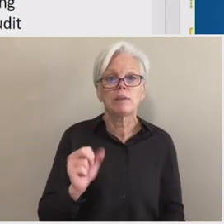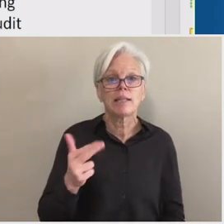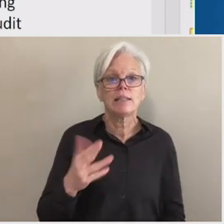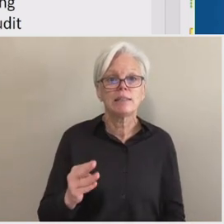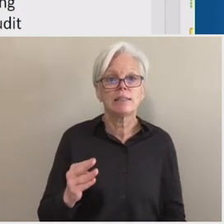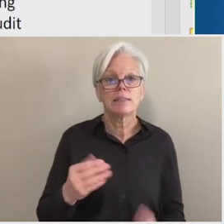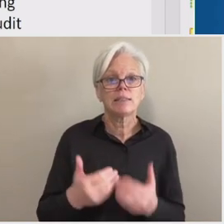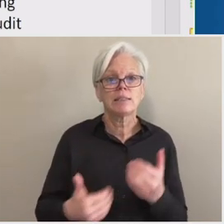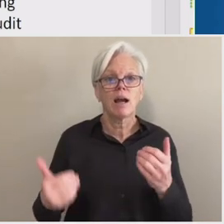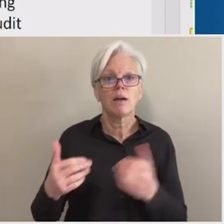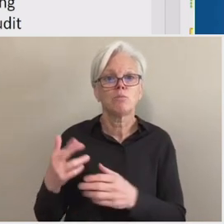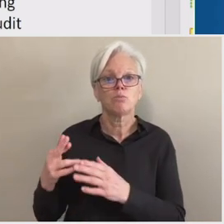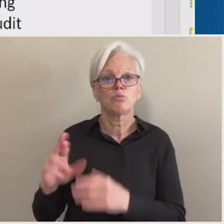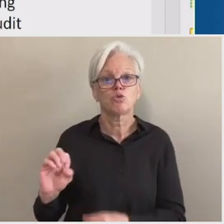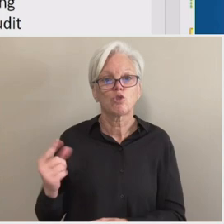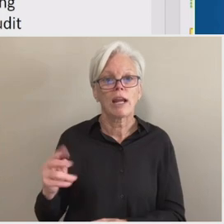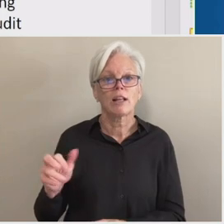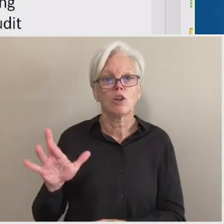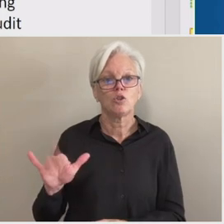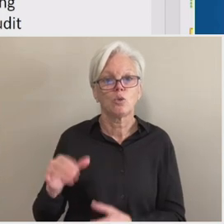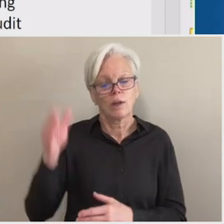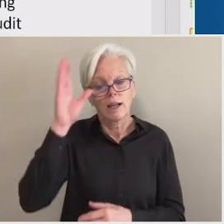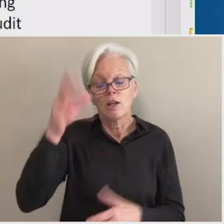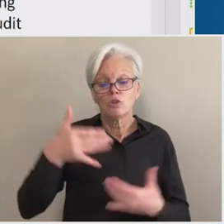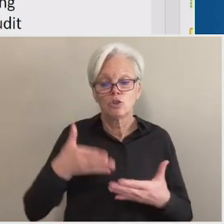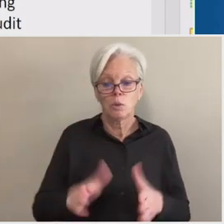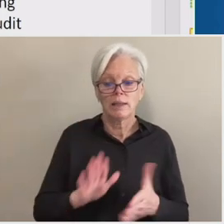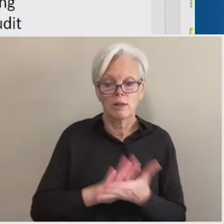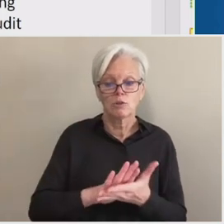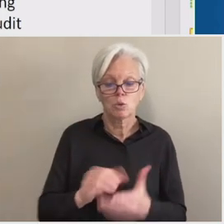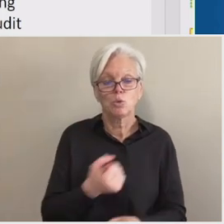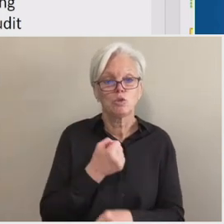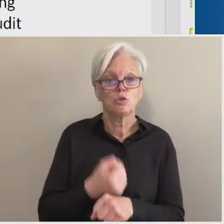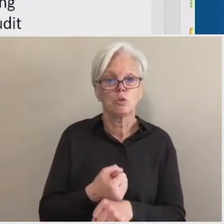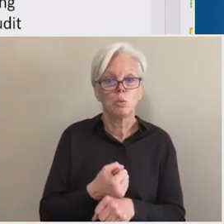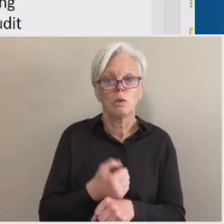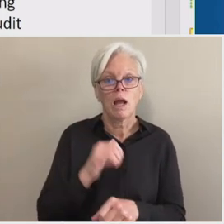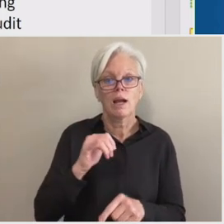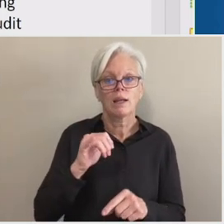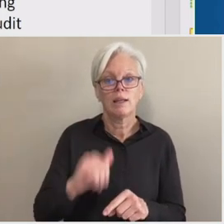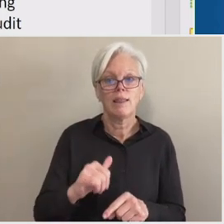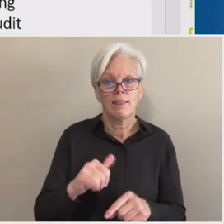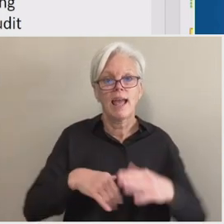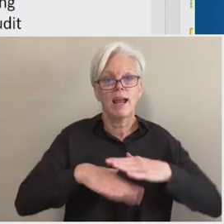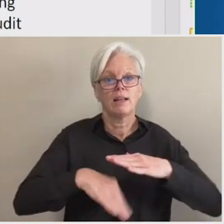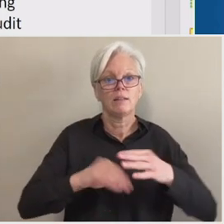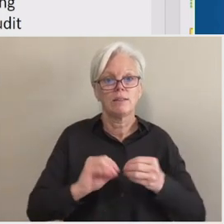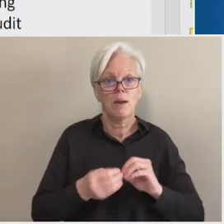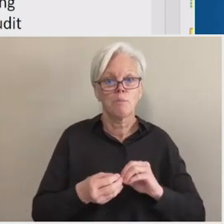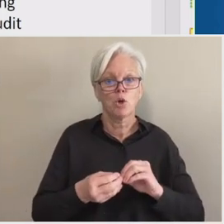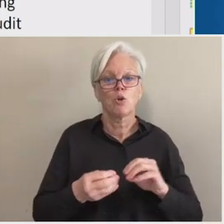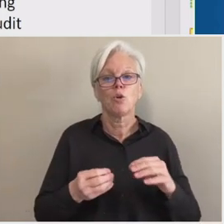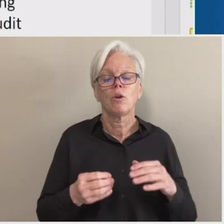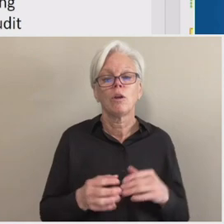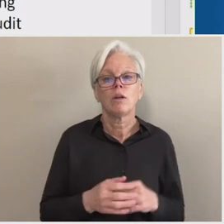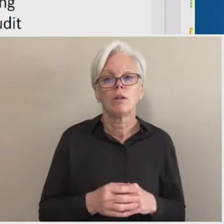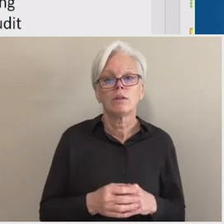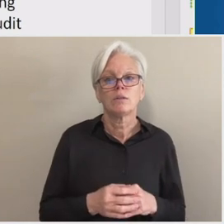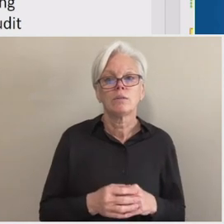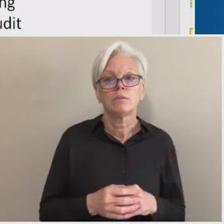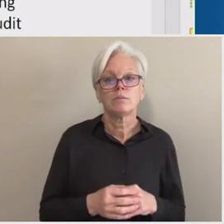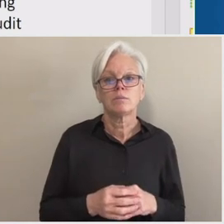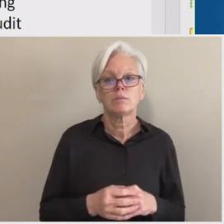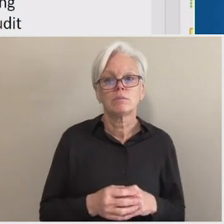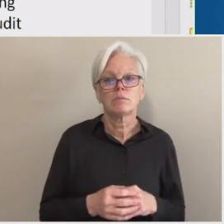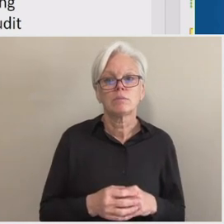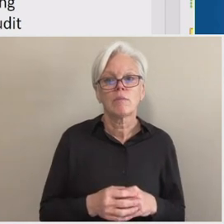used to allow schools to lock in that that denominator at essentially at a date of their choice,